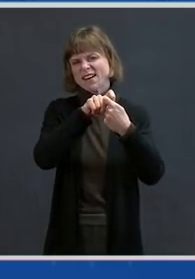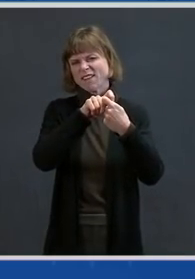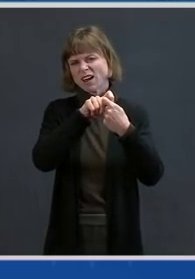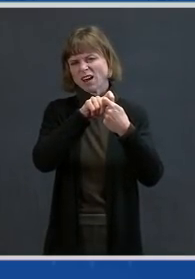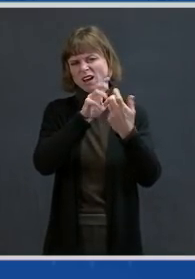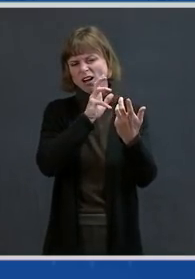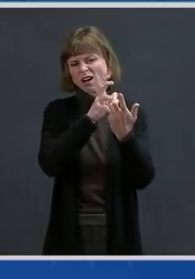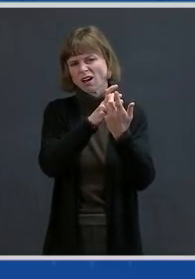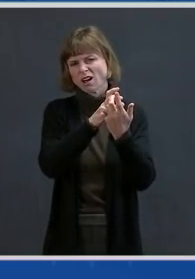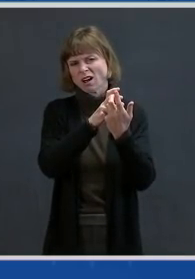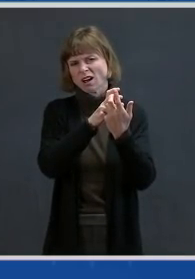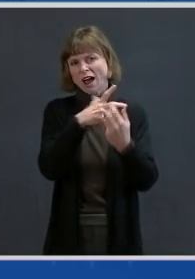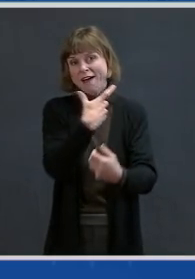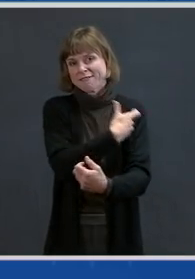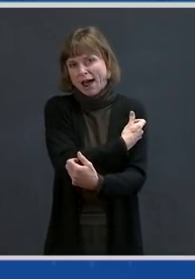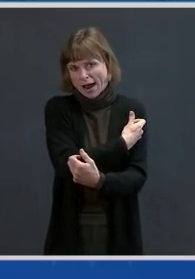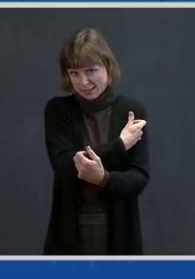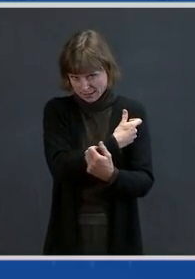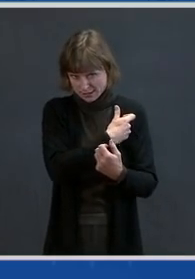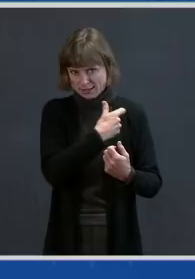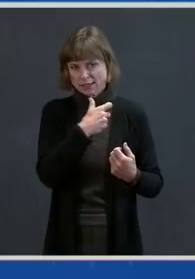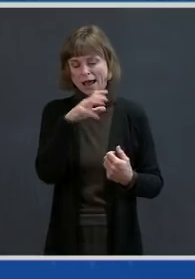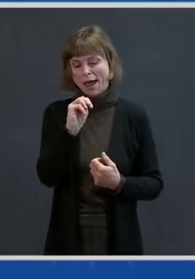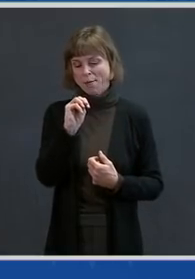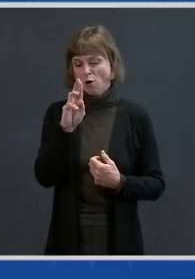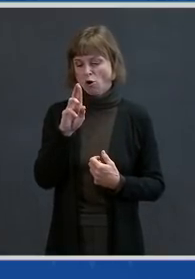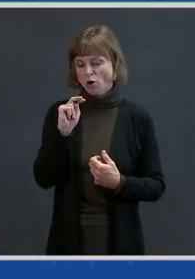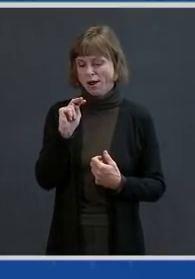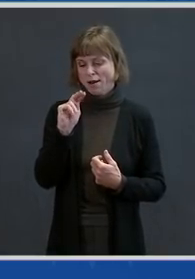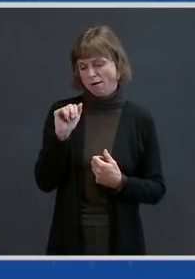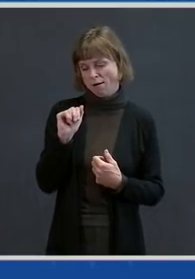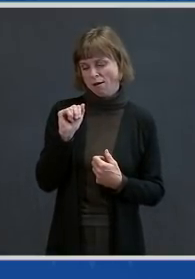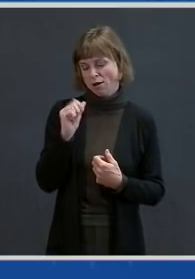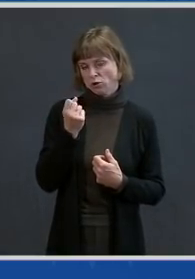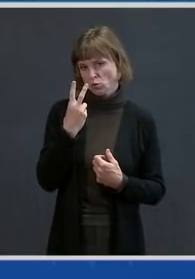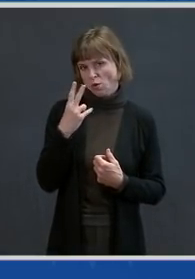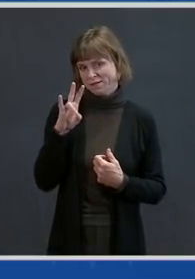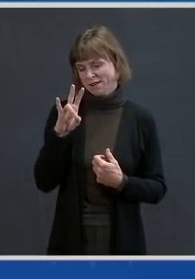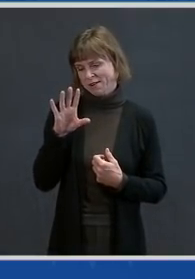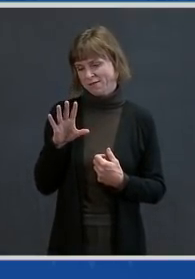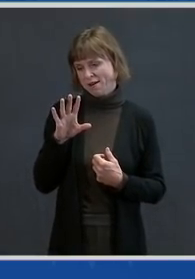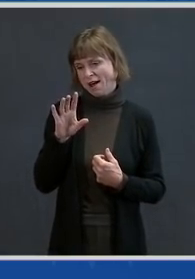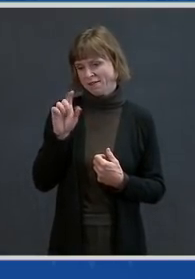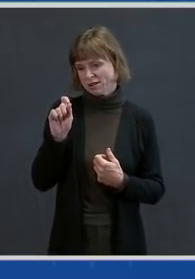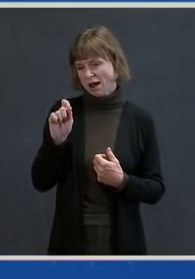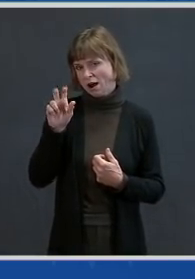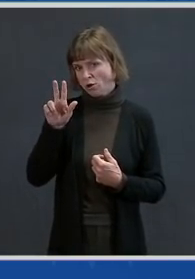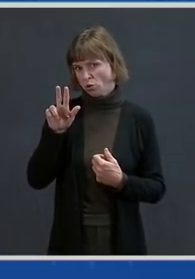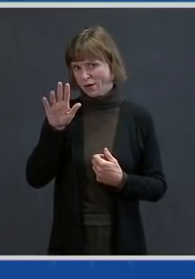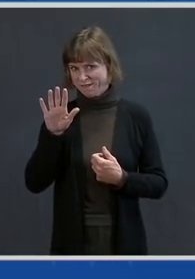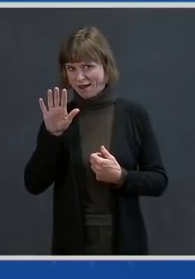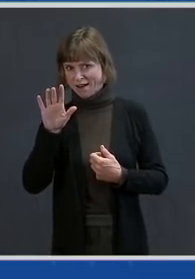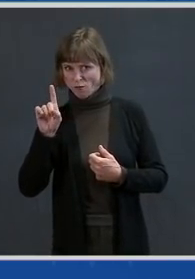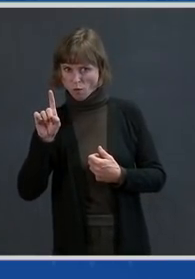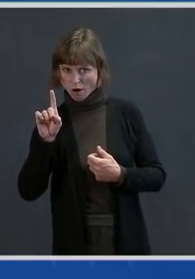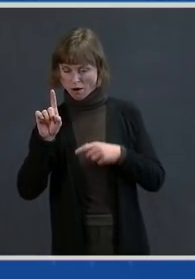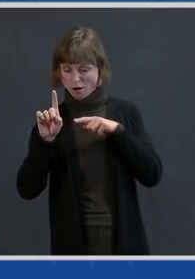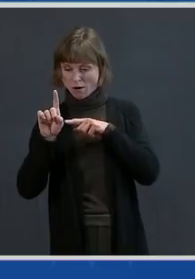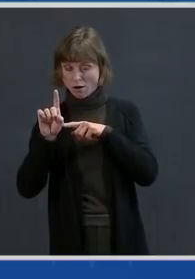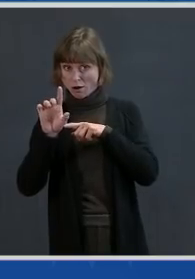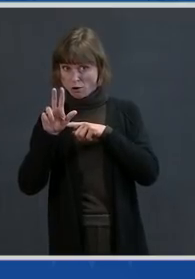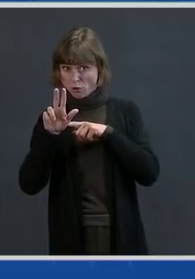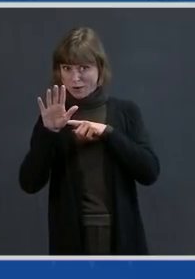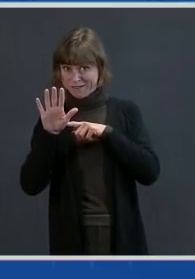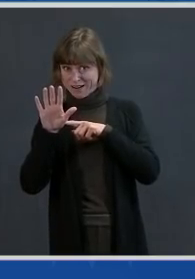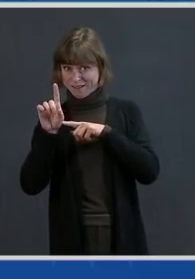referring to as mRNA 1273.351, with the 351 designated that is against,